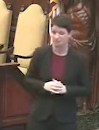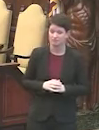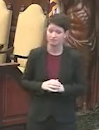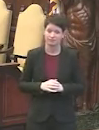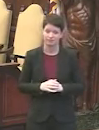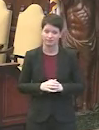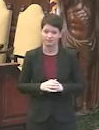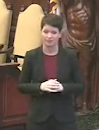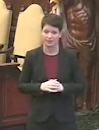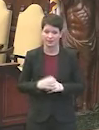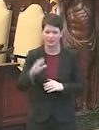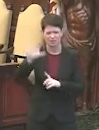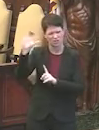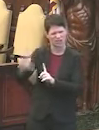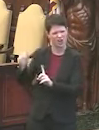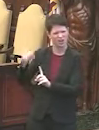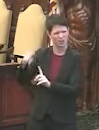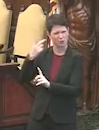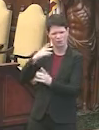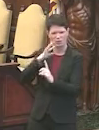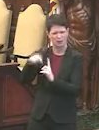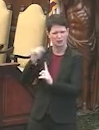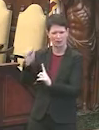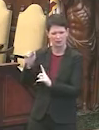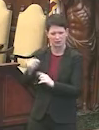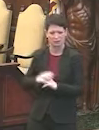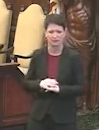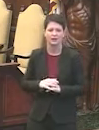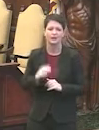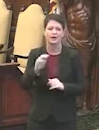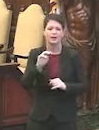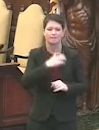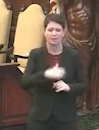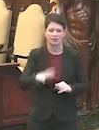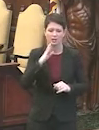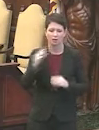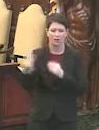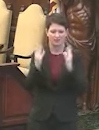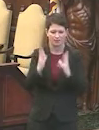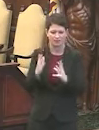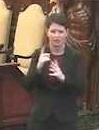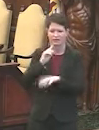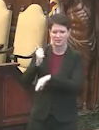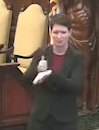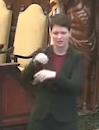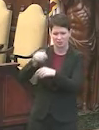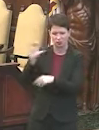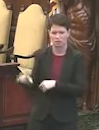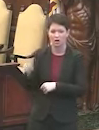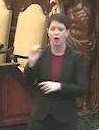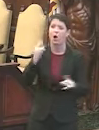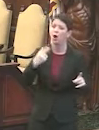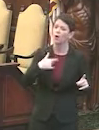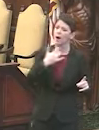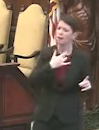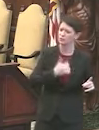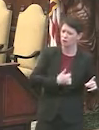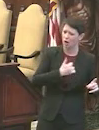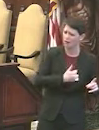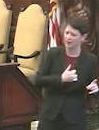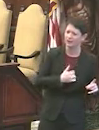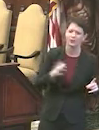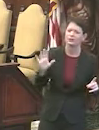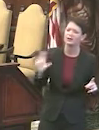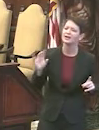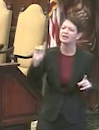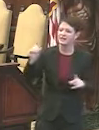I don't understand. I don't know the Chicago issue. Mayor, he's just referring to the mediator being based in Chicago. Oh, I'm sorry. It's